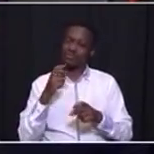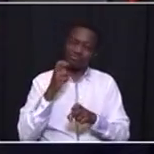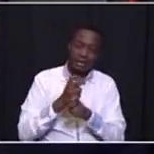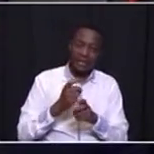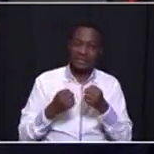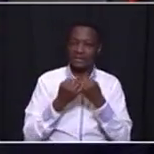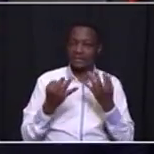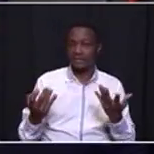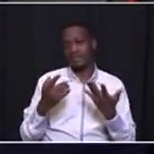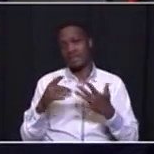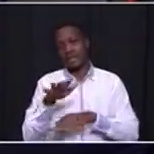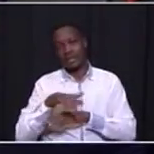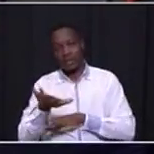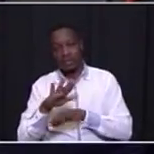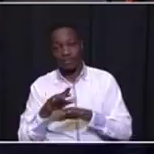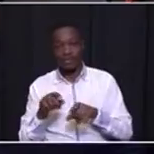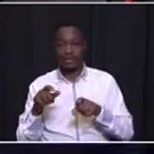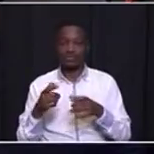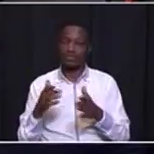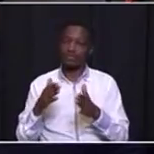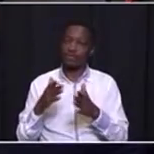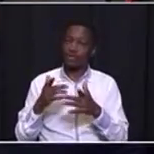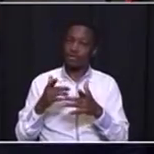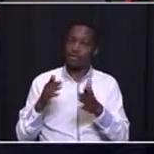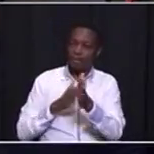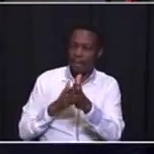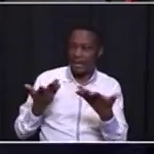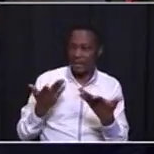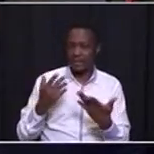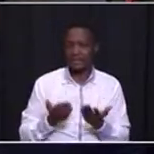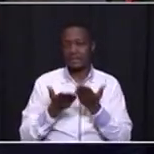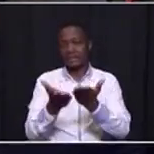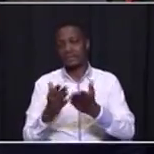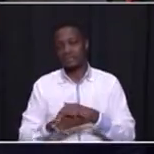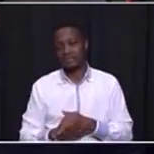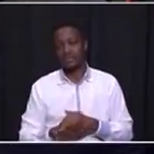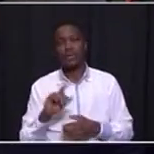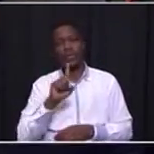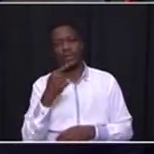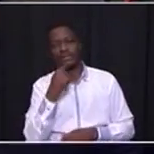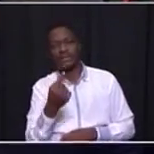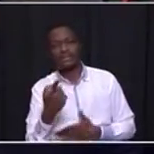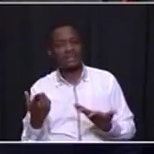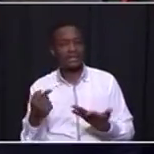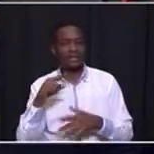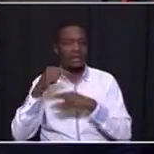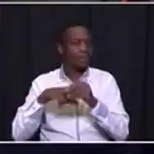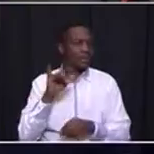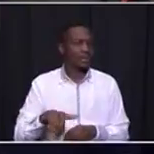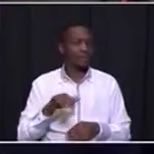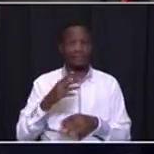of compliance and service delivery so what am I saying about local government in the past